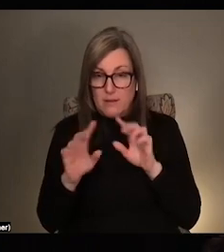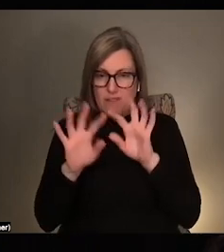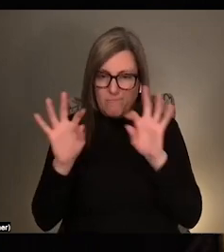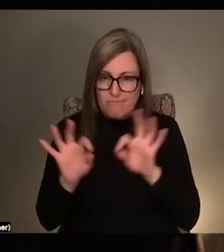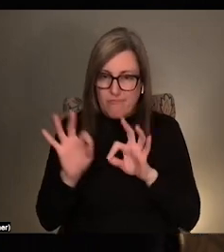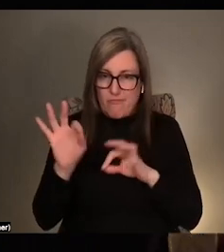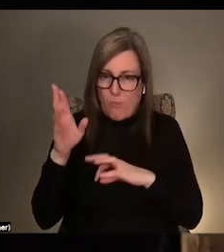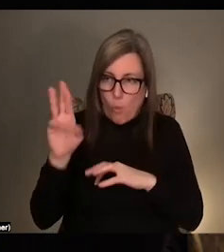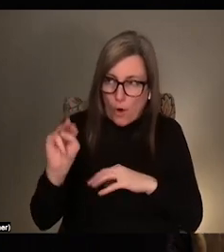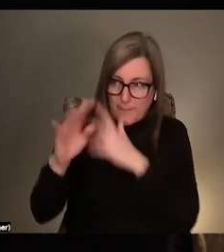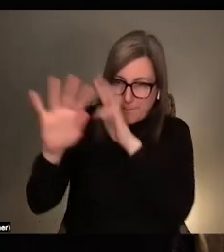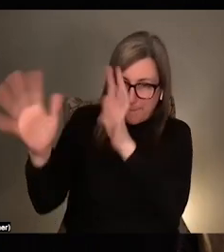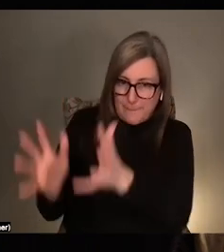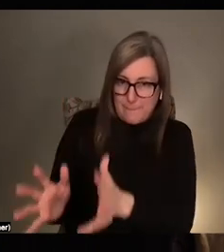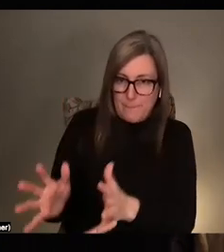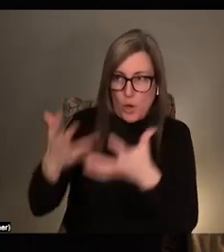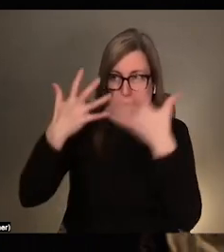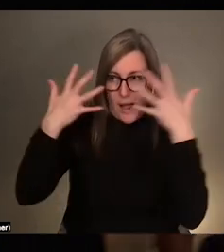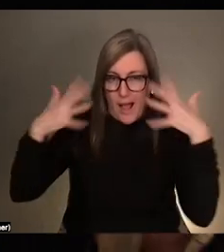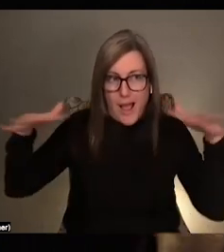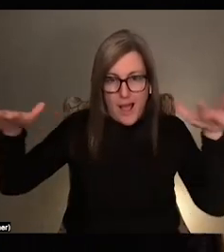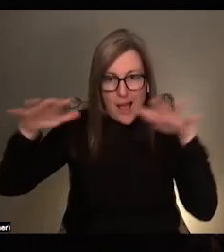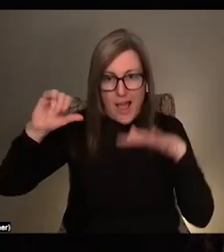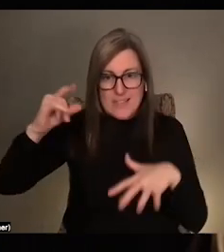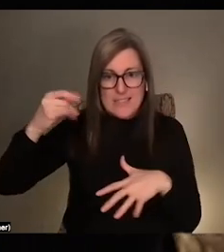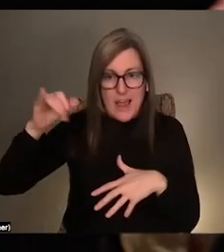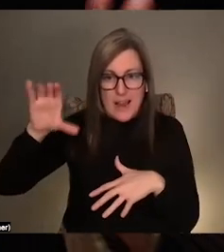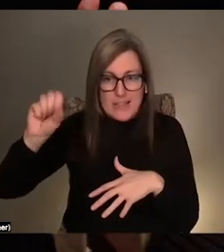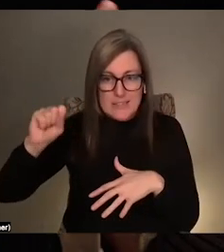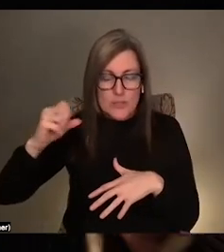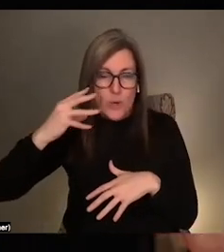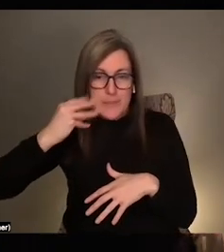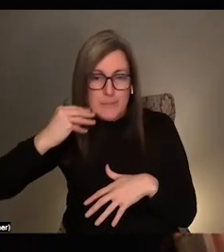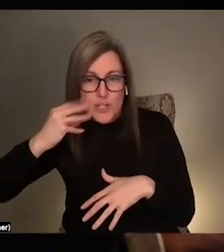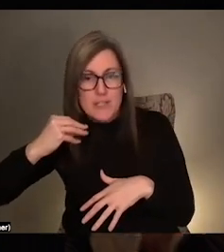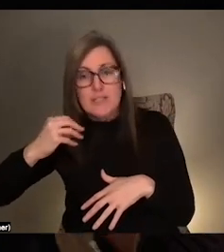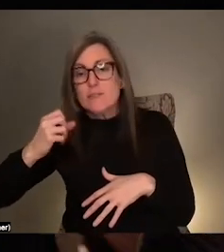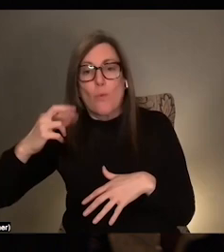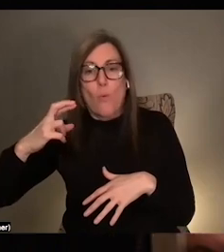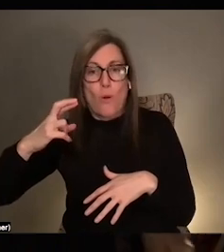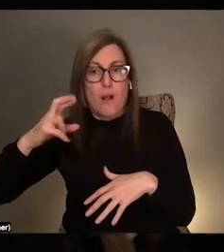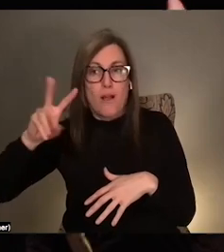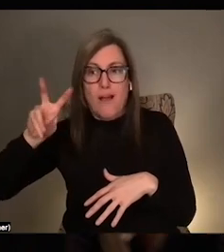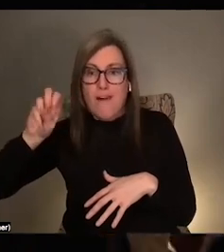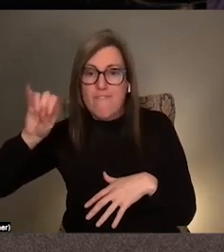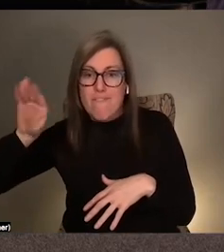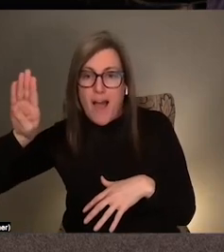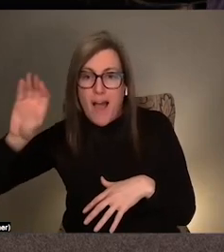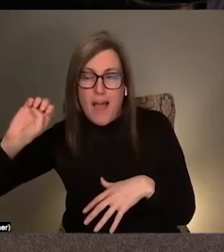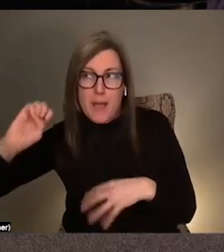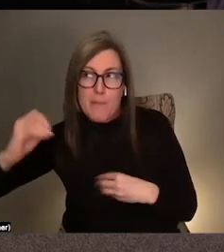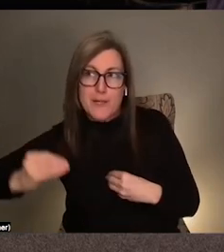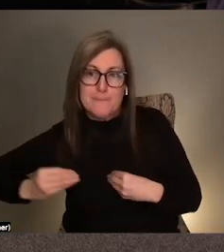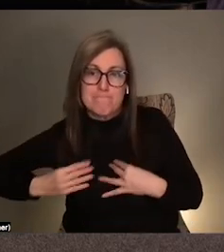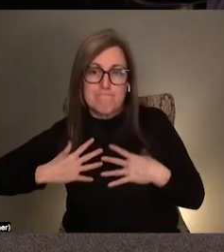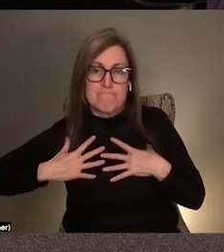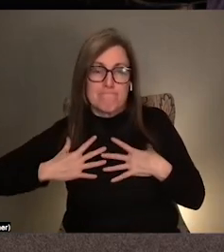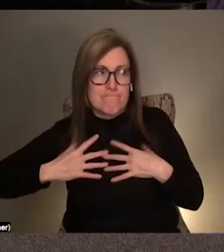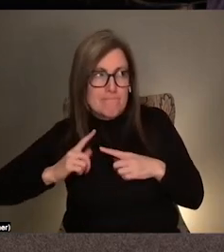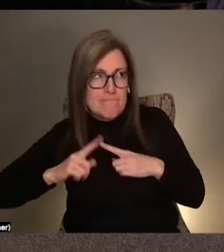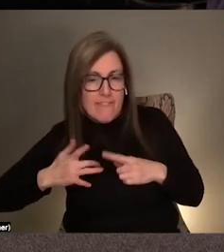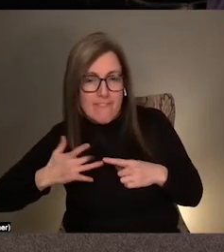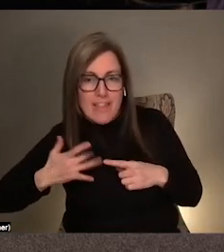like aesthetics or experience or just like vibe or like feel, you know, that there's like all of these different ways of